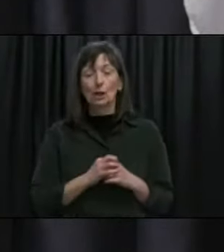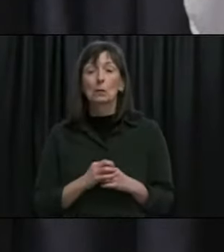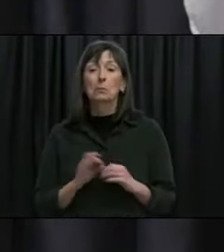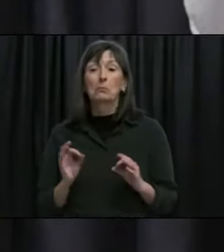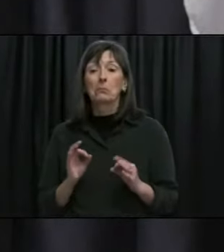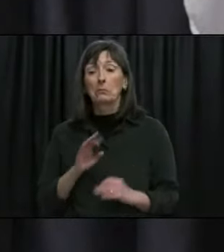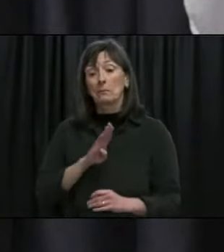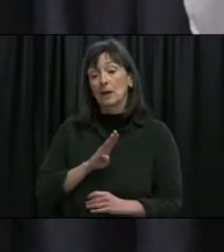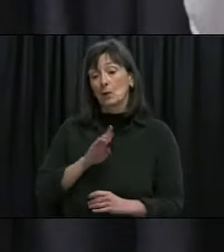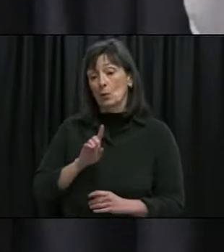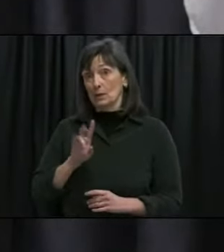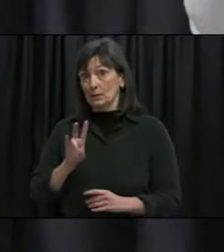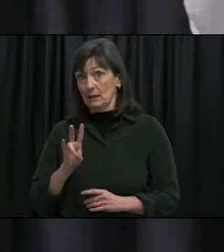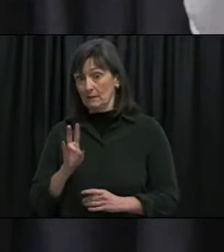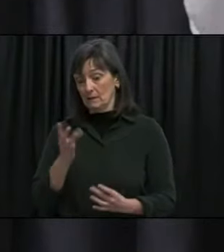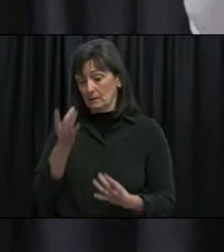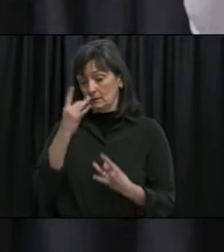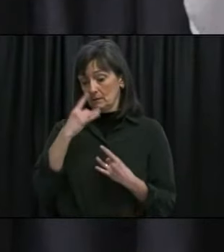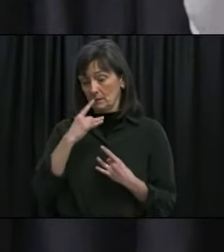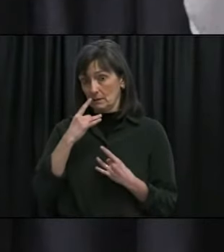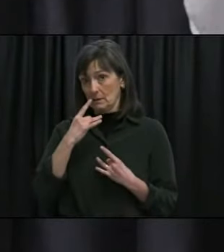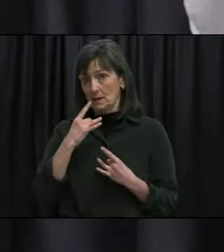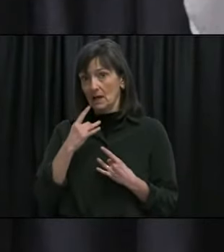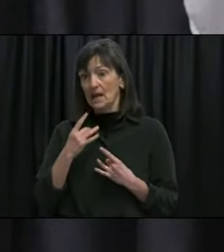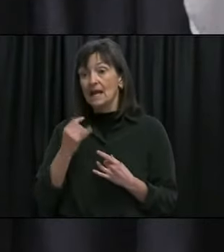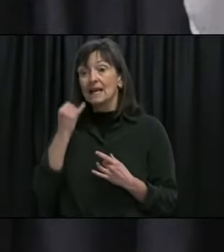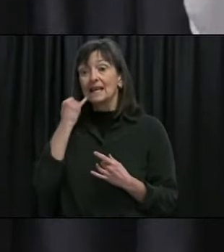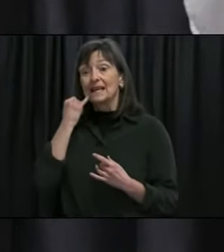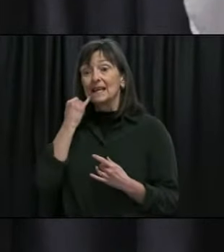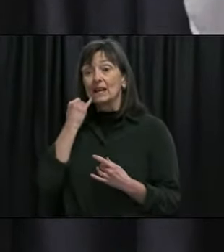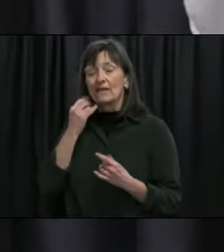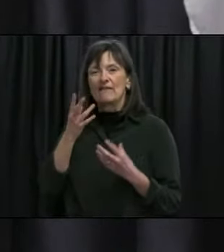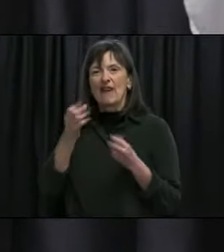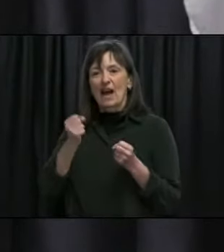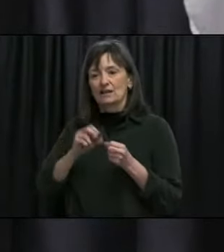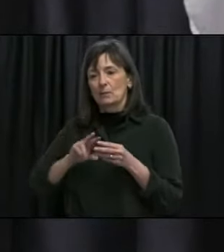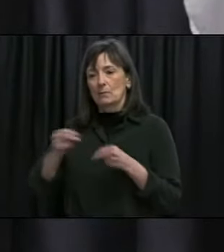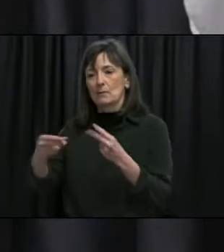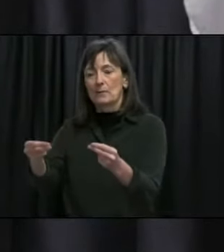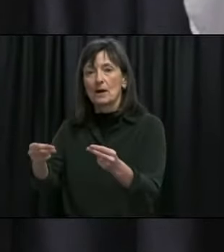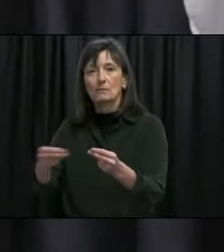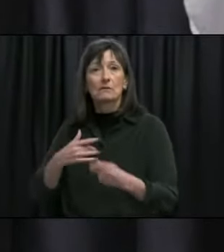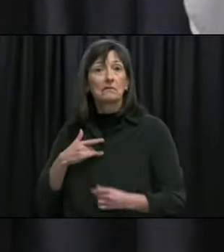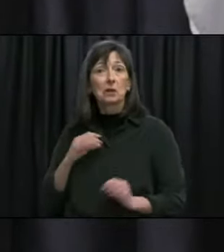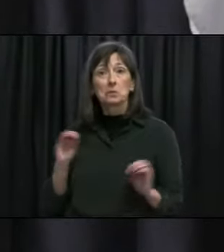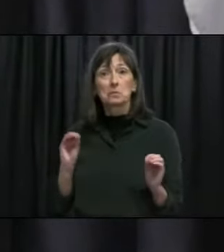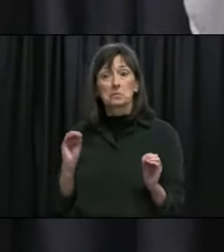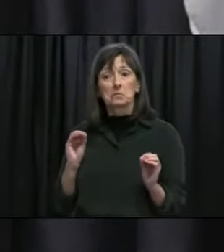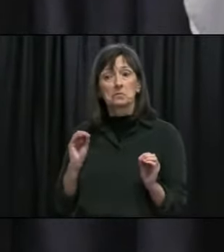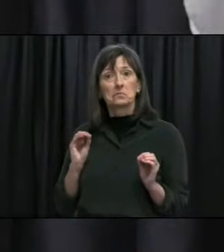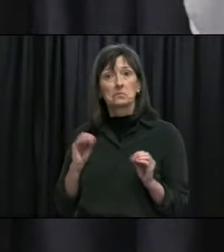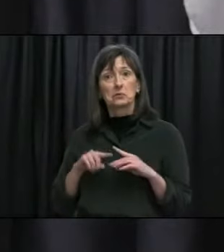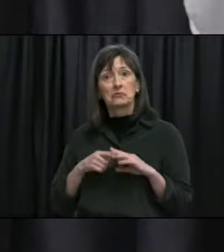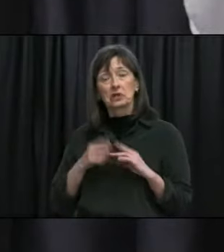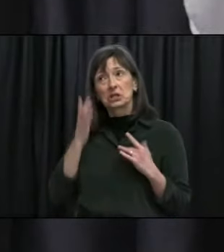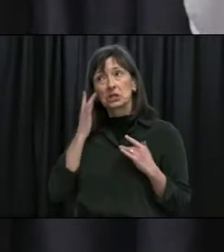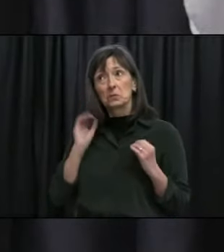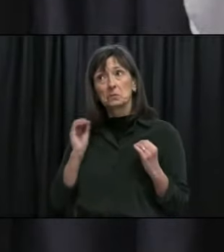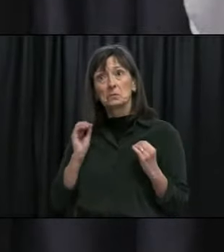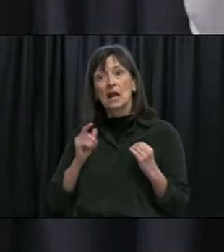B117 variant their contacts may already be spreading it so we certainly saw that in this outbreak